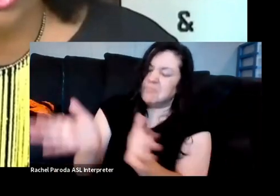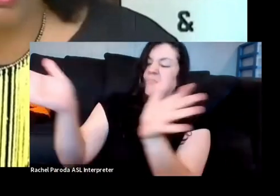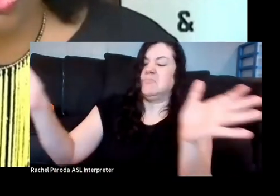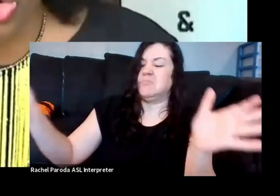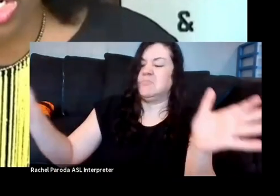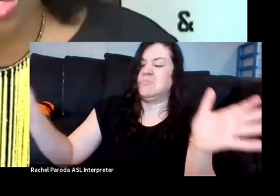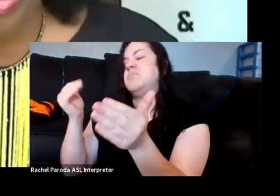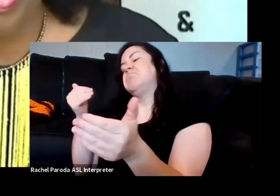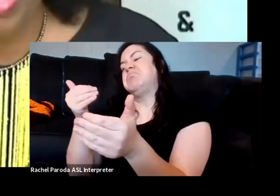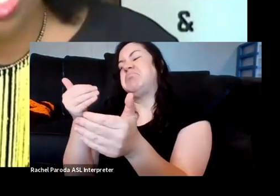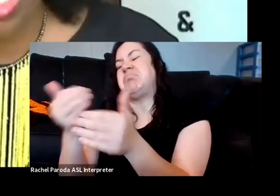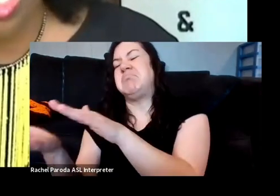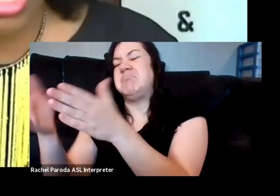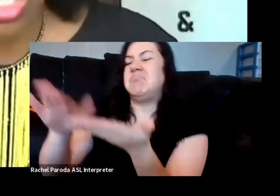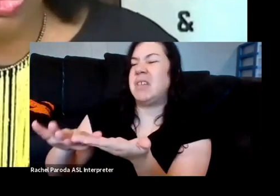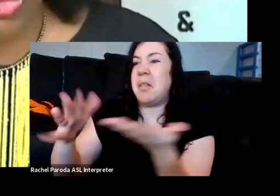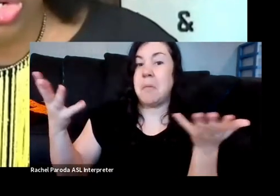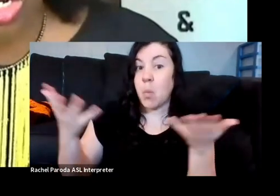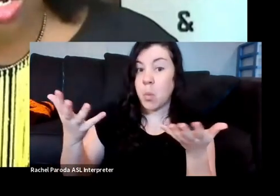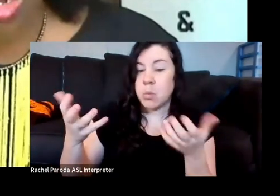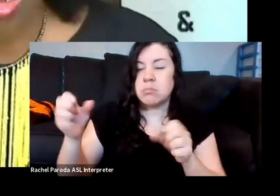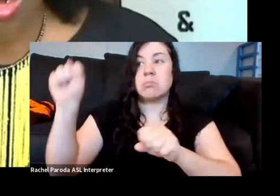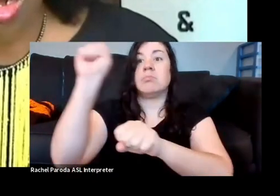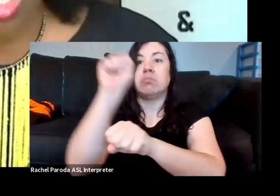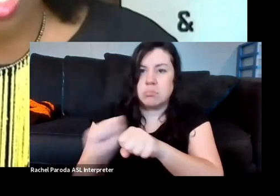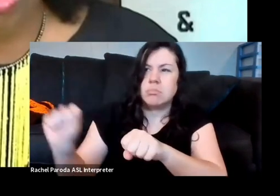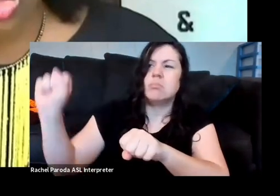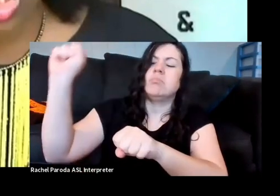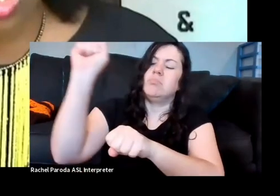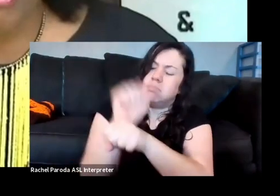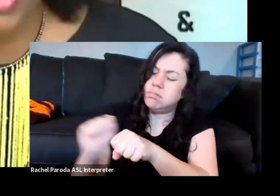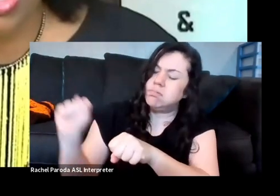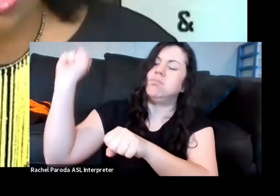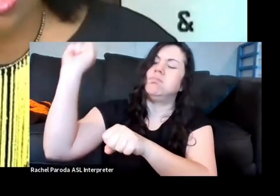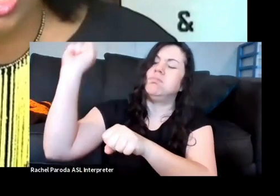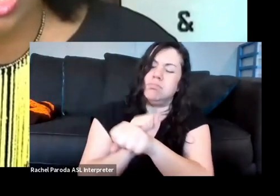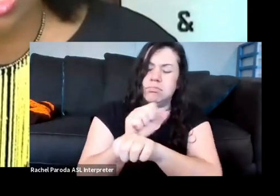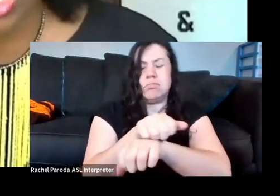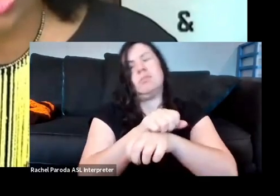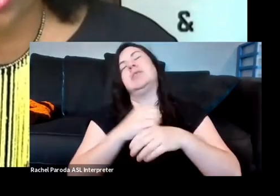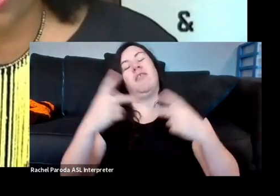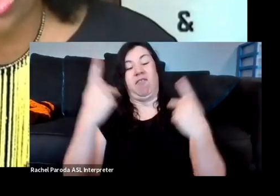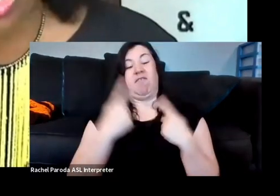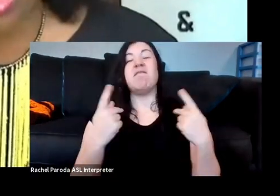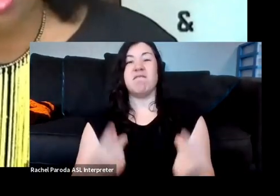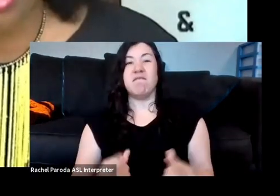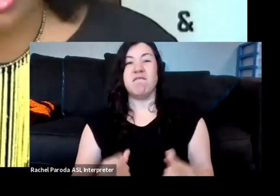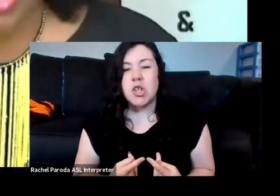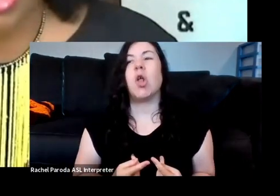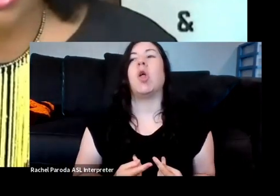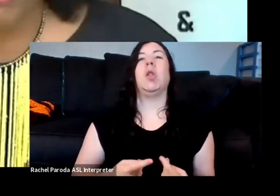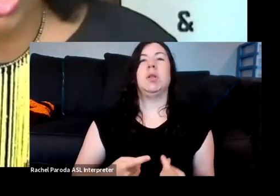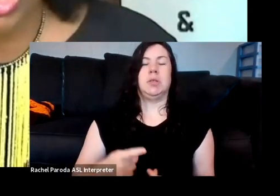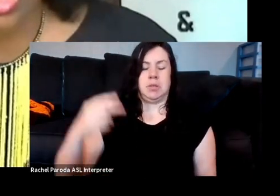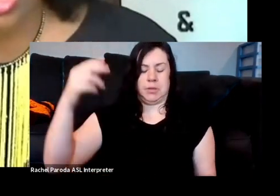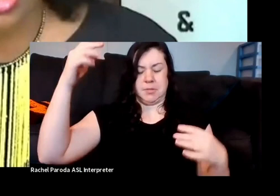It means work. It is work, hard, emotional, physical, and intellectual work that